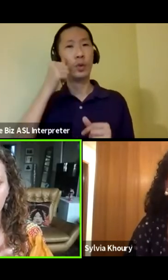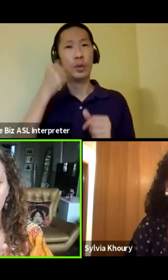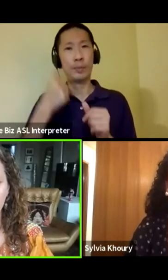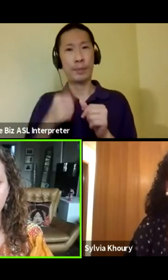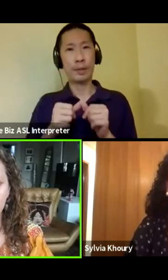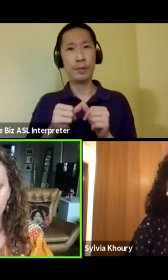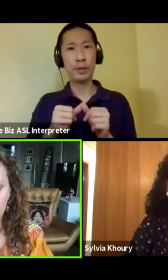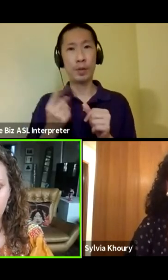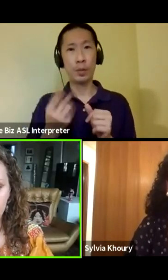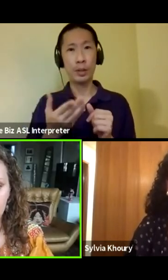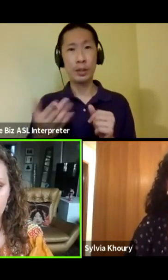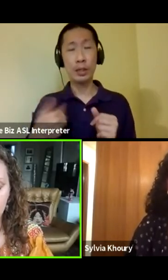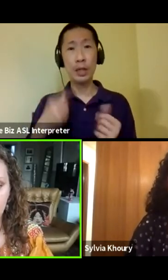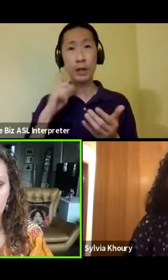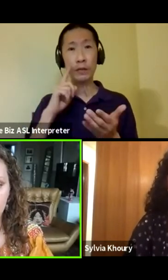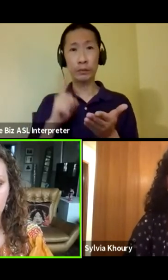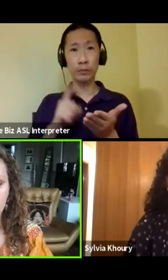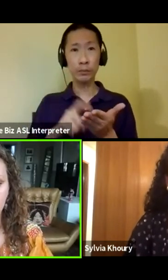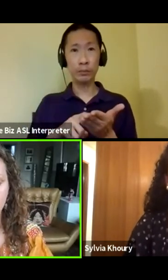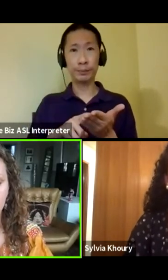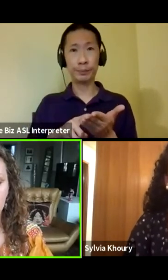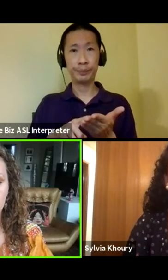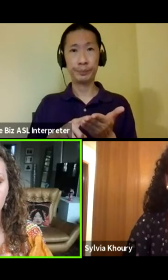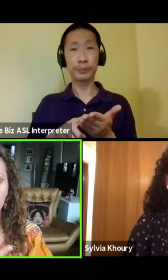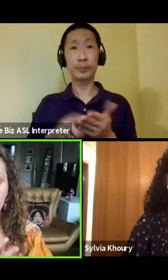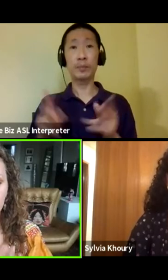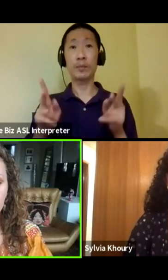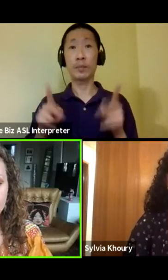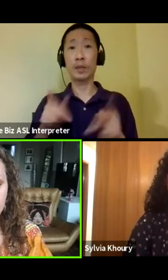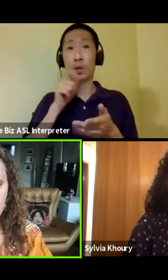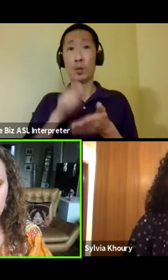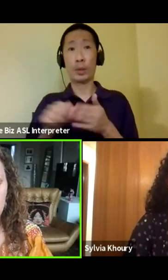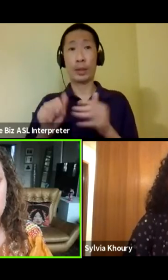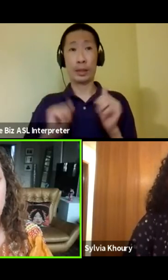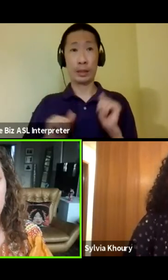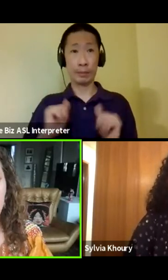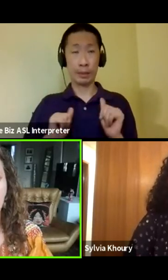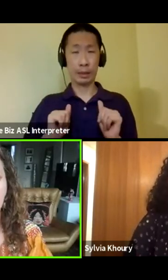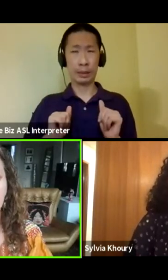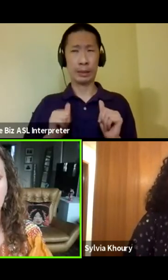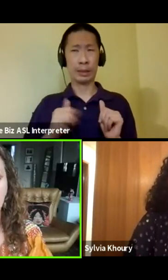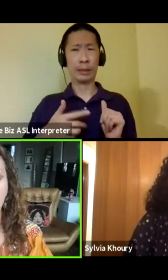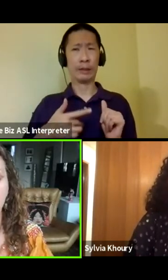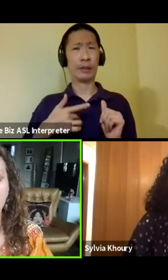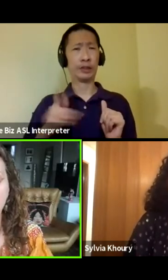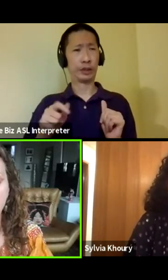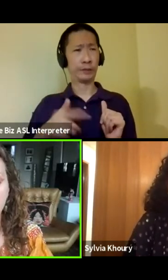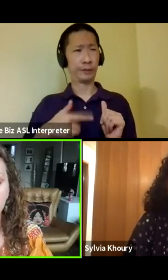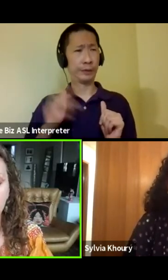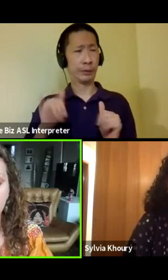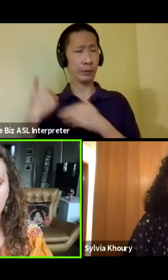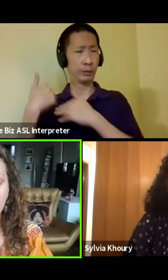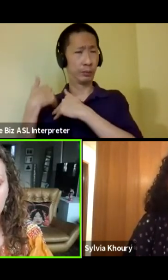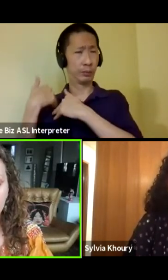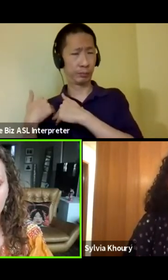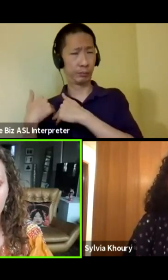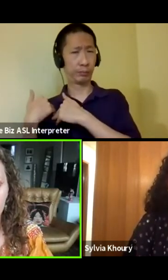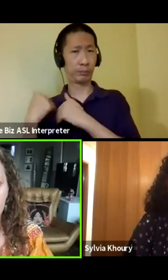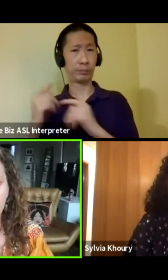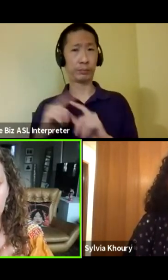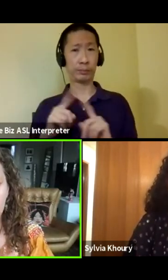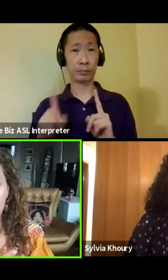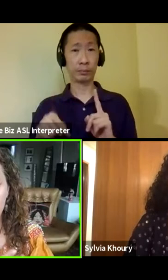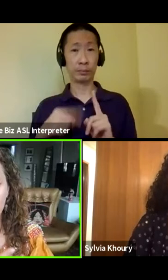one of the things I realized that the playwrights feel that responsibility, um, but